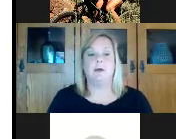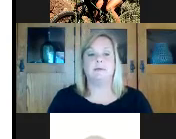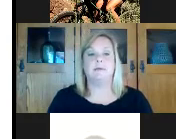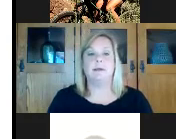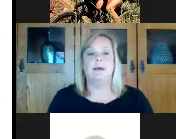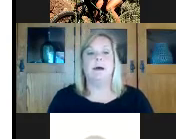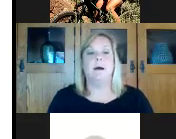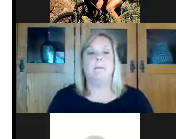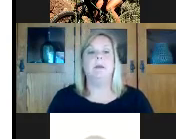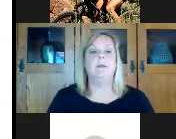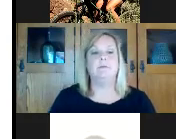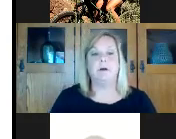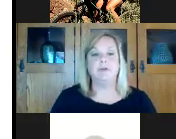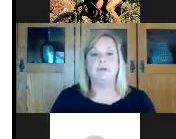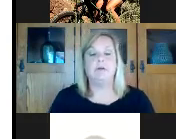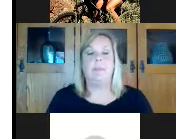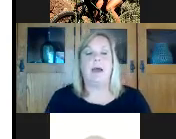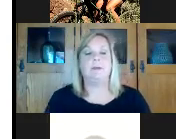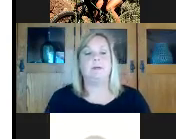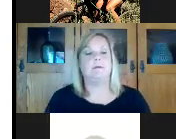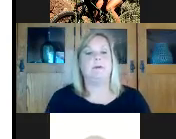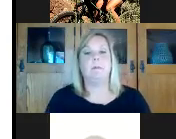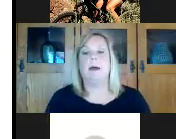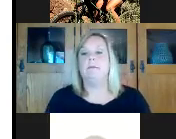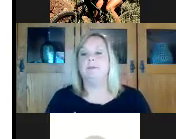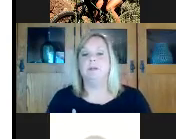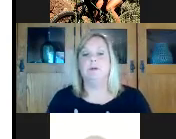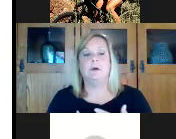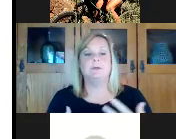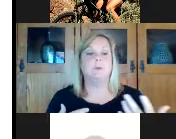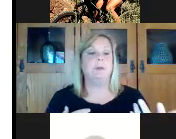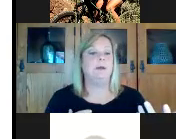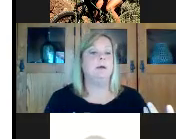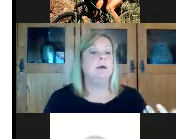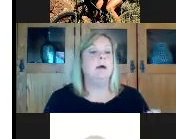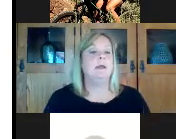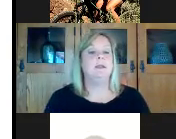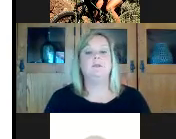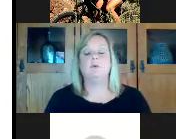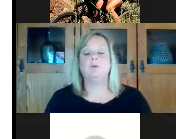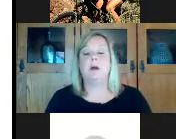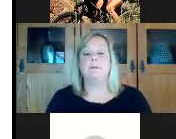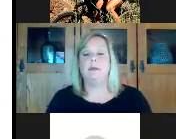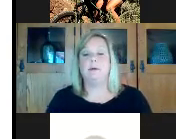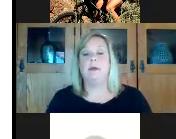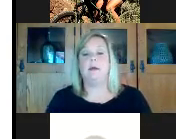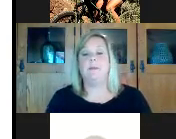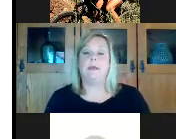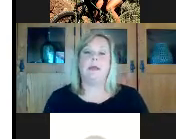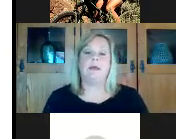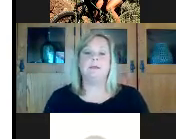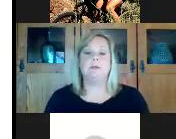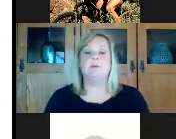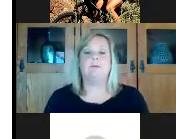a vision loss another functional impact of the combined vision hearing loss would be an individual who's hard of hearing